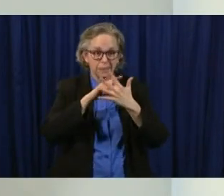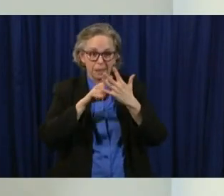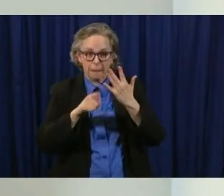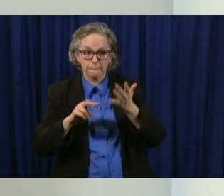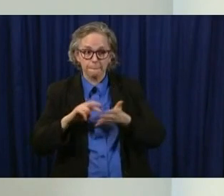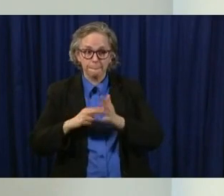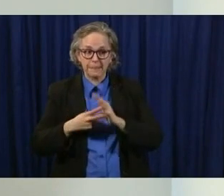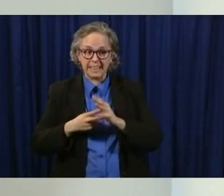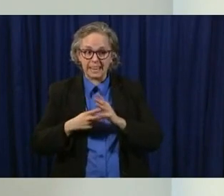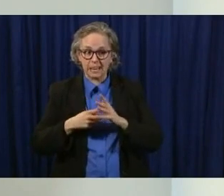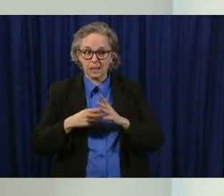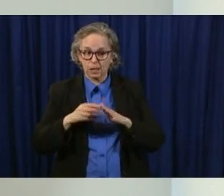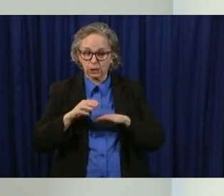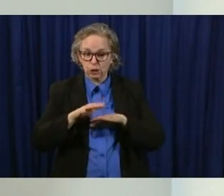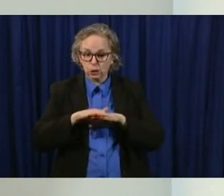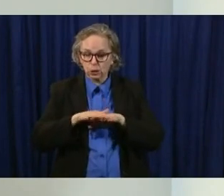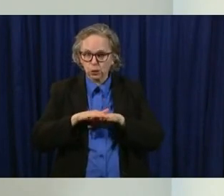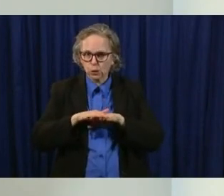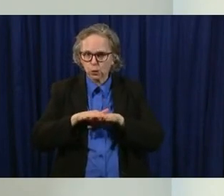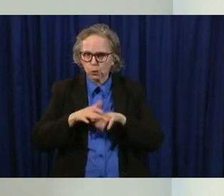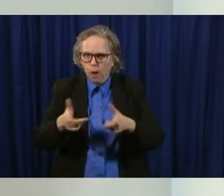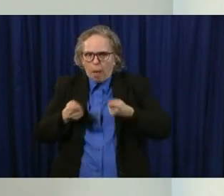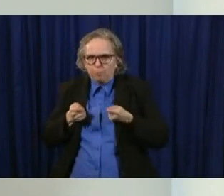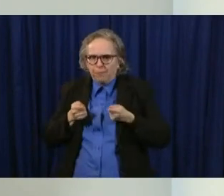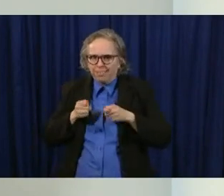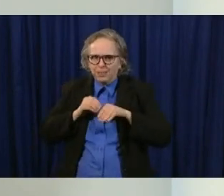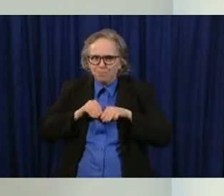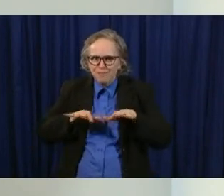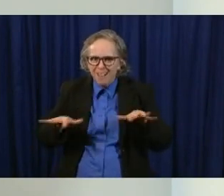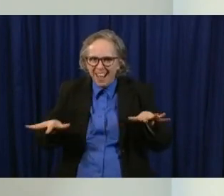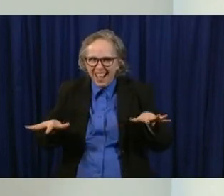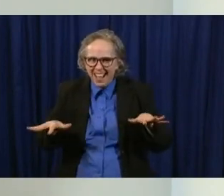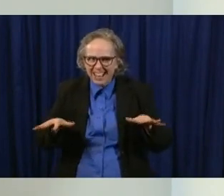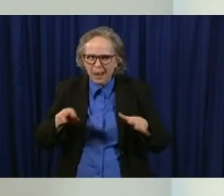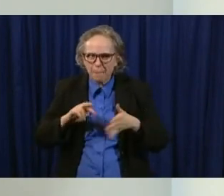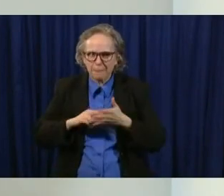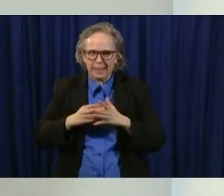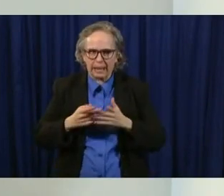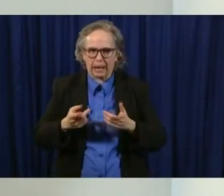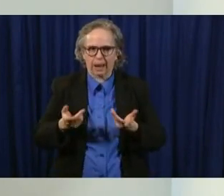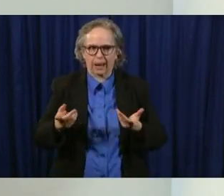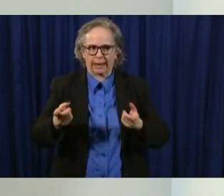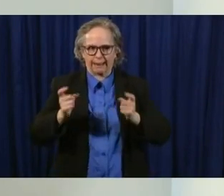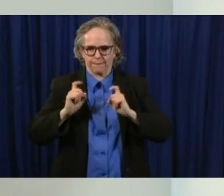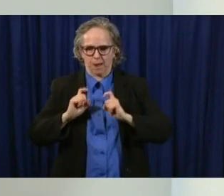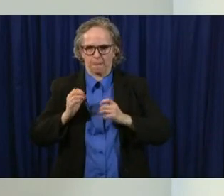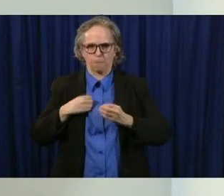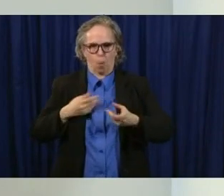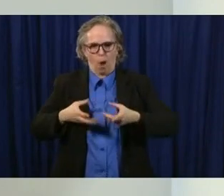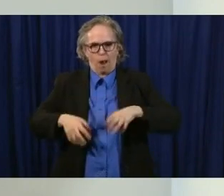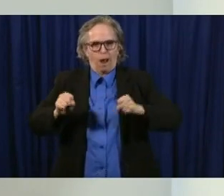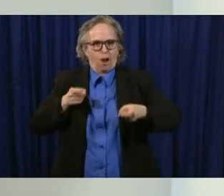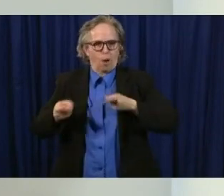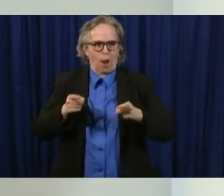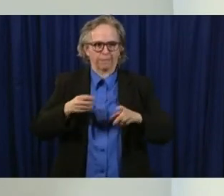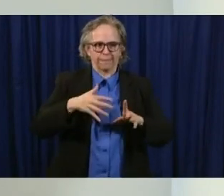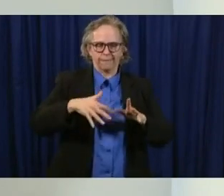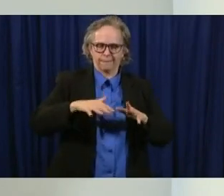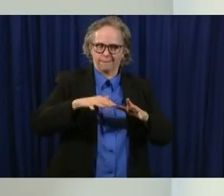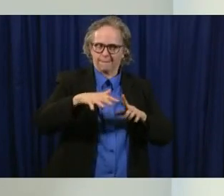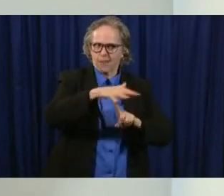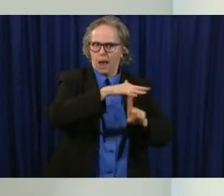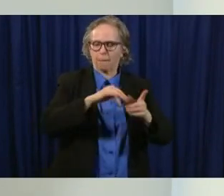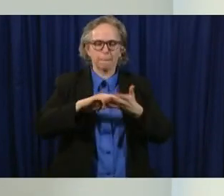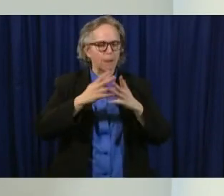more we maintain a healthy environment and then sooner the next phases come so this all works together uh it works together